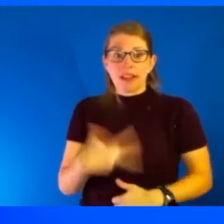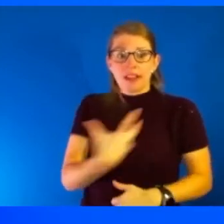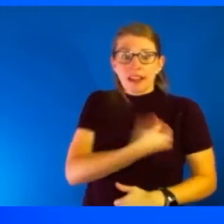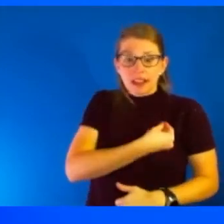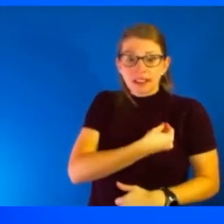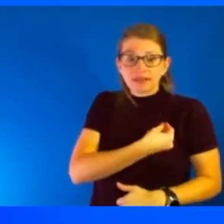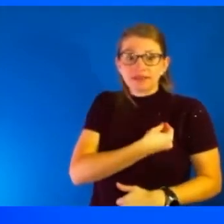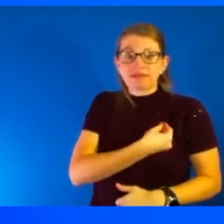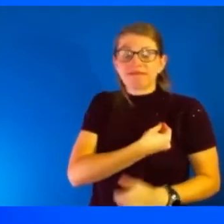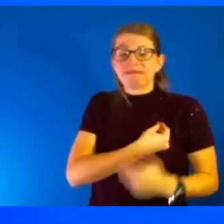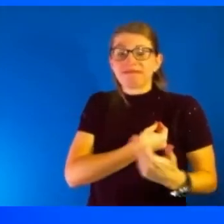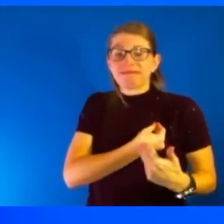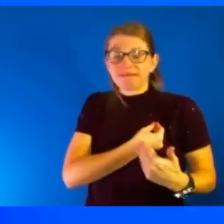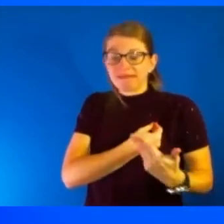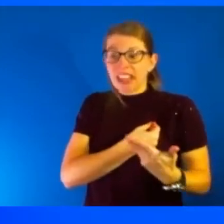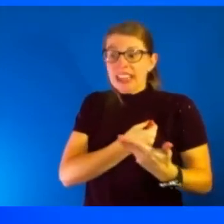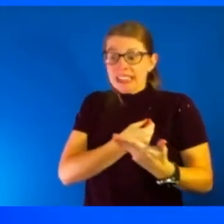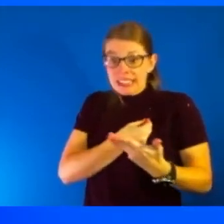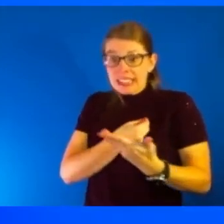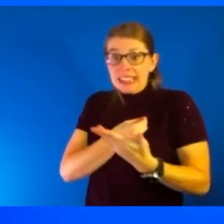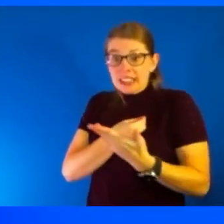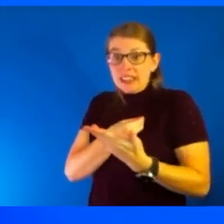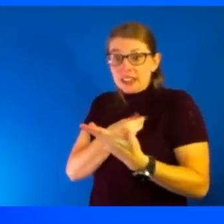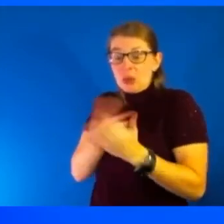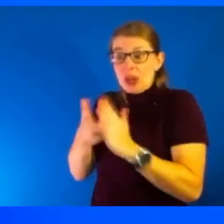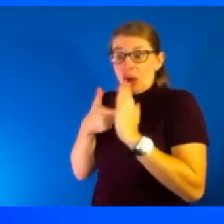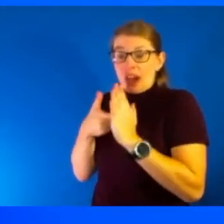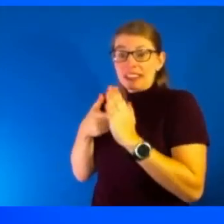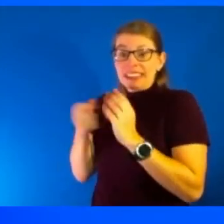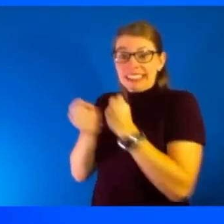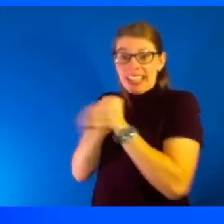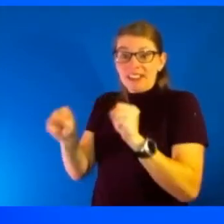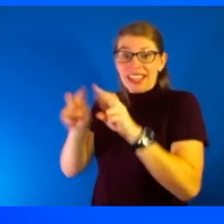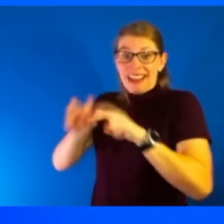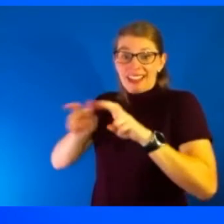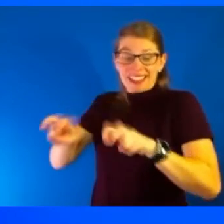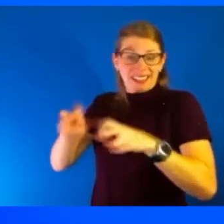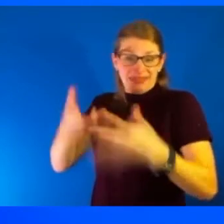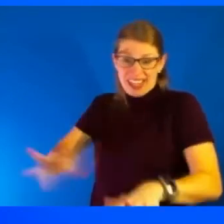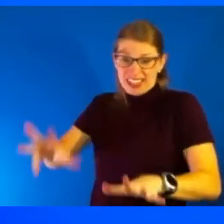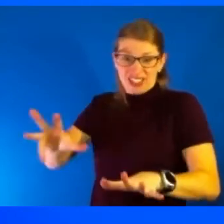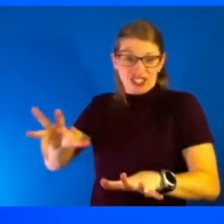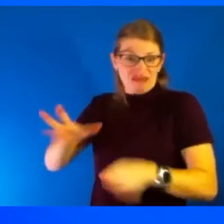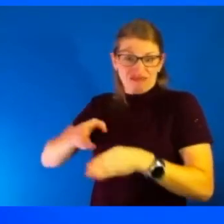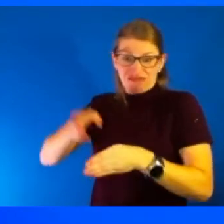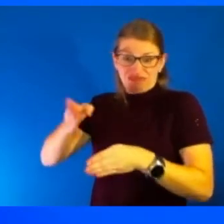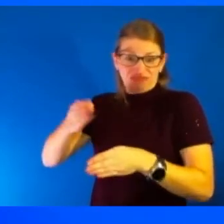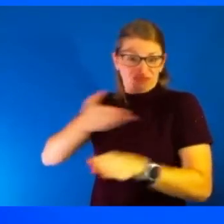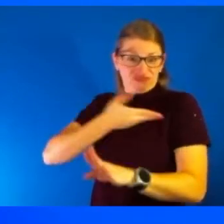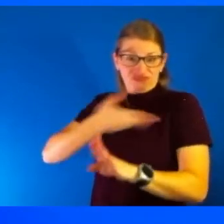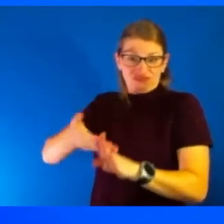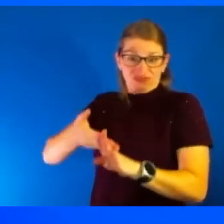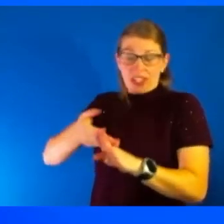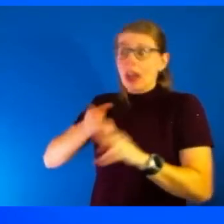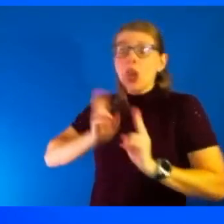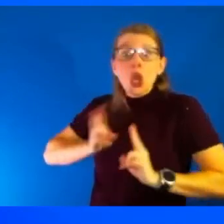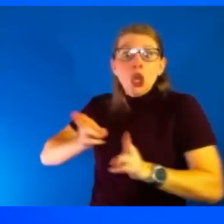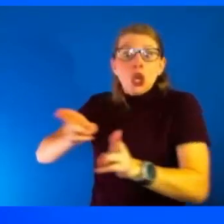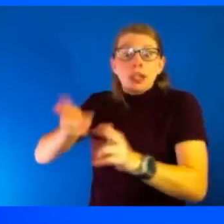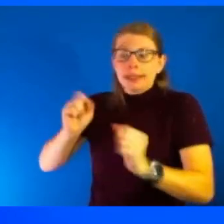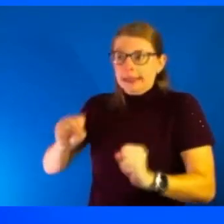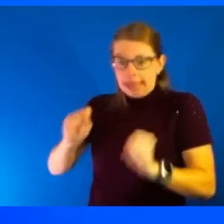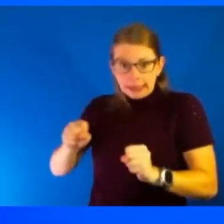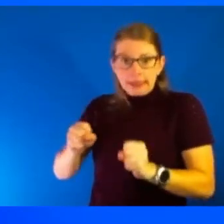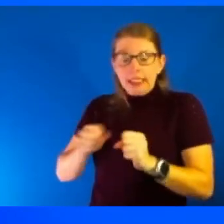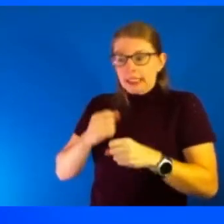the required safety analysis that all vaccines go through, even though we did it in an accelerated fashion, the development pieces,